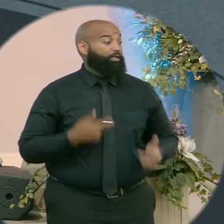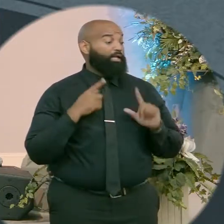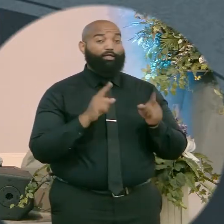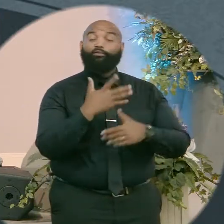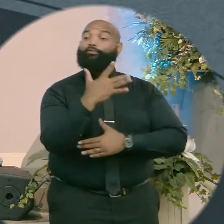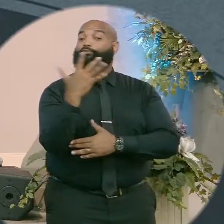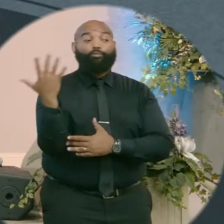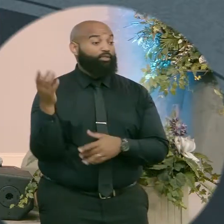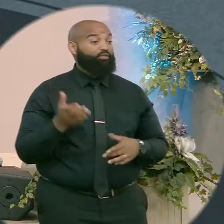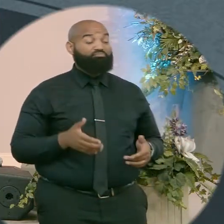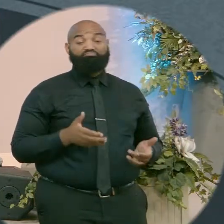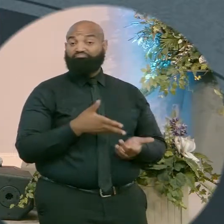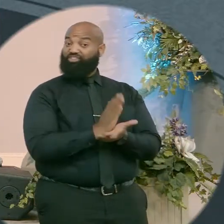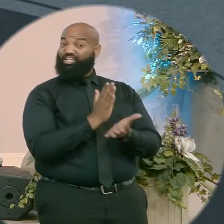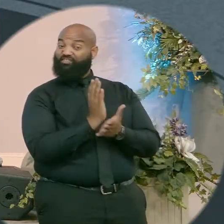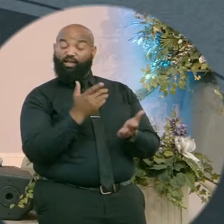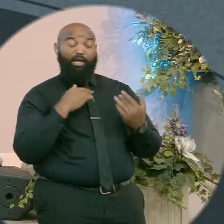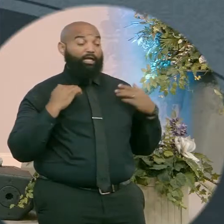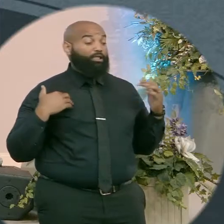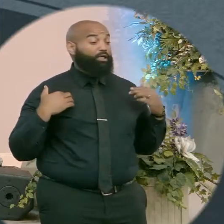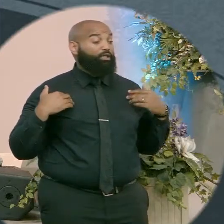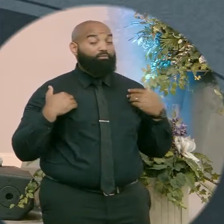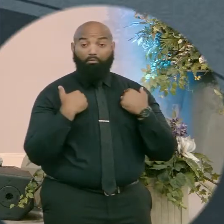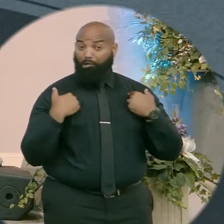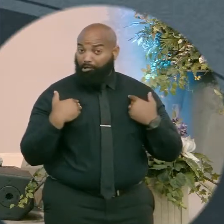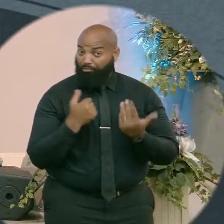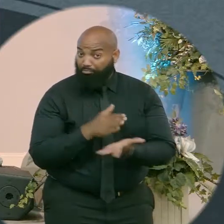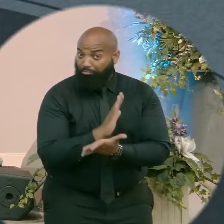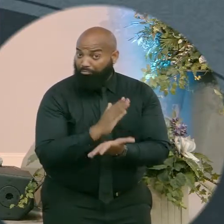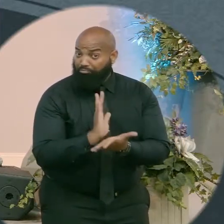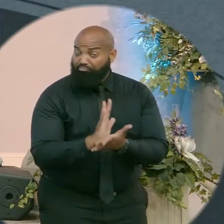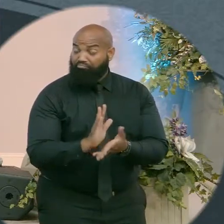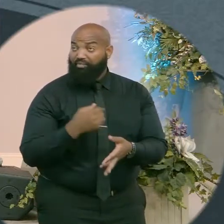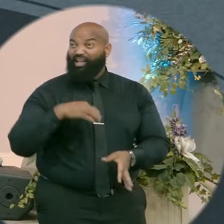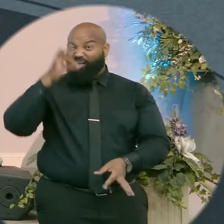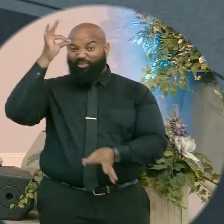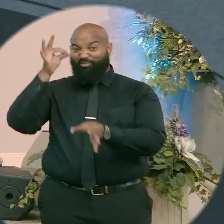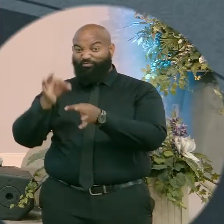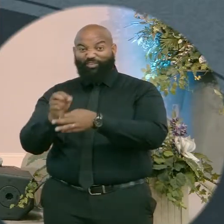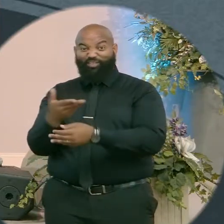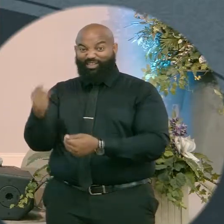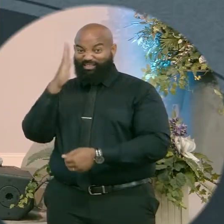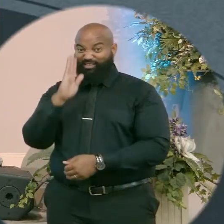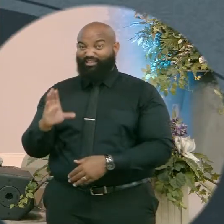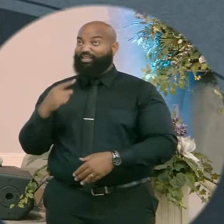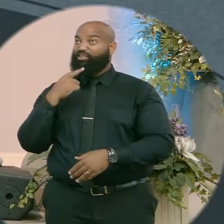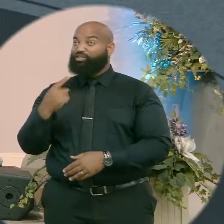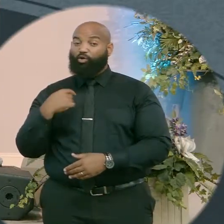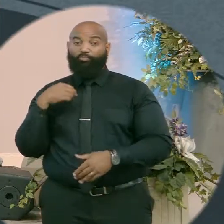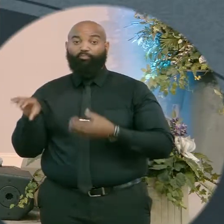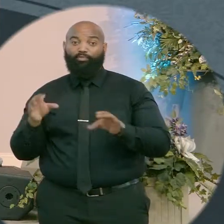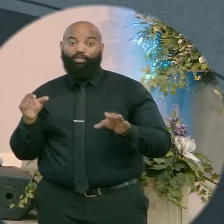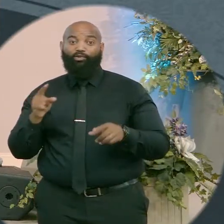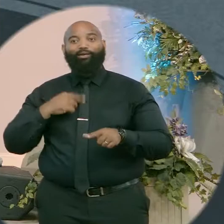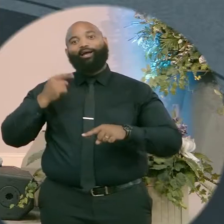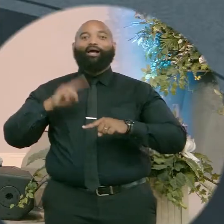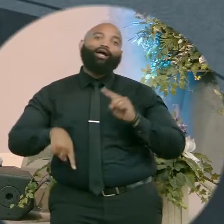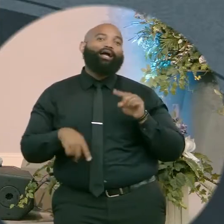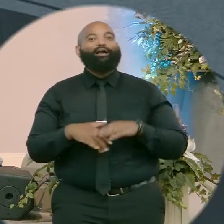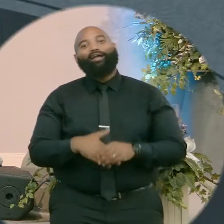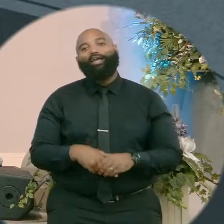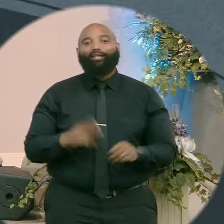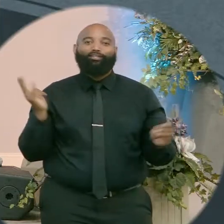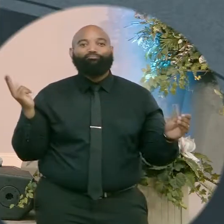the circumstances didn't get the final say. As long as he stayed faithful to the post that God had given him, he couldn't lose. The